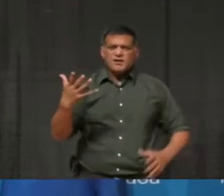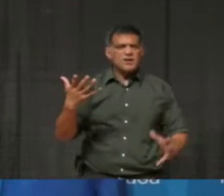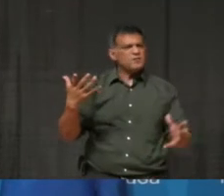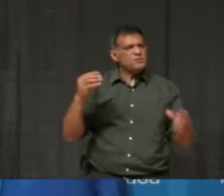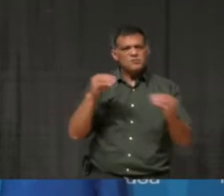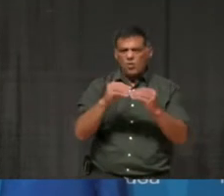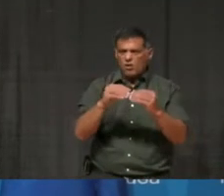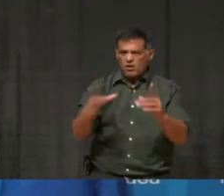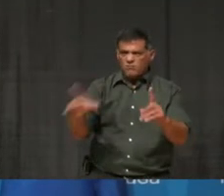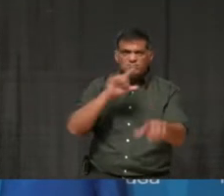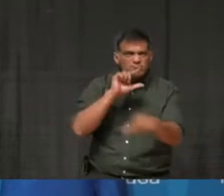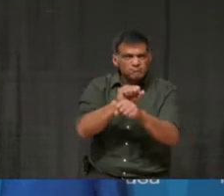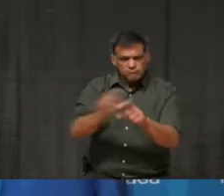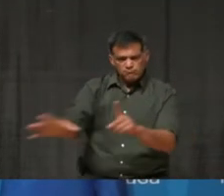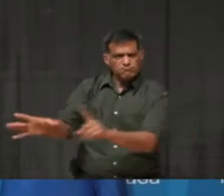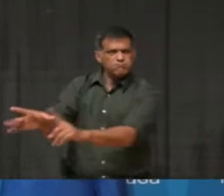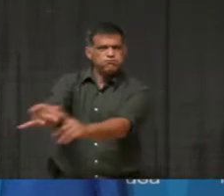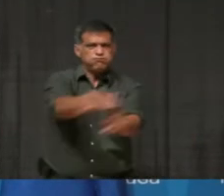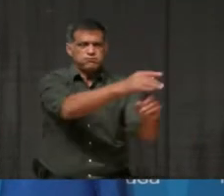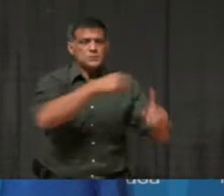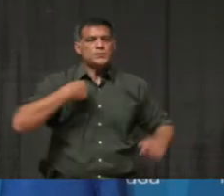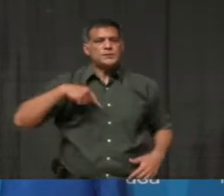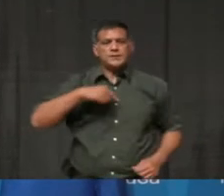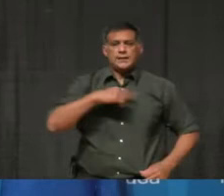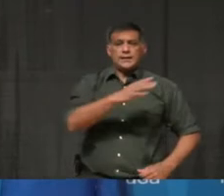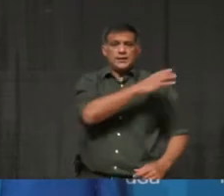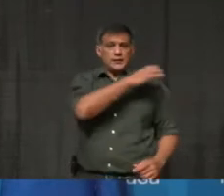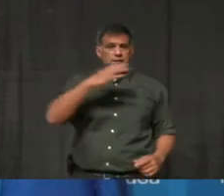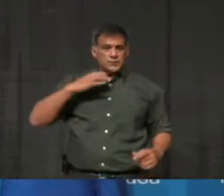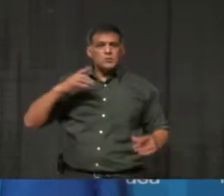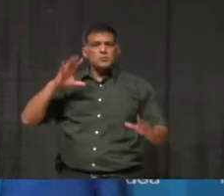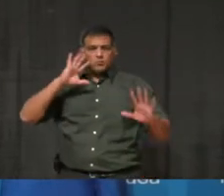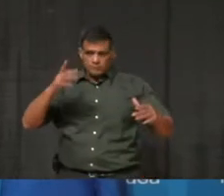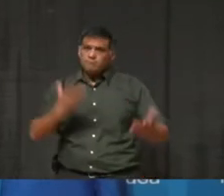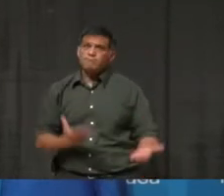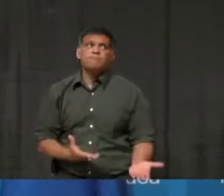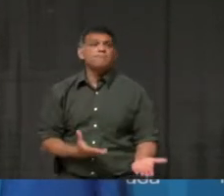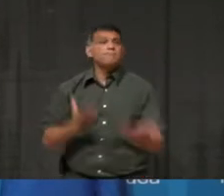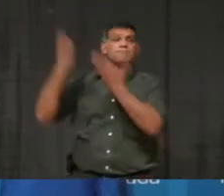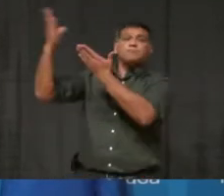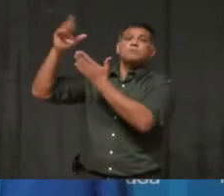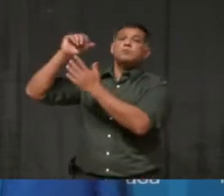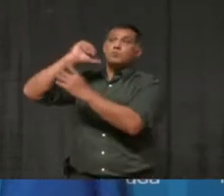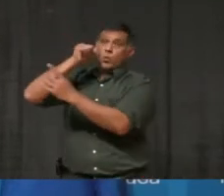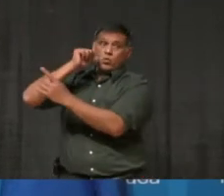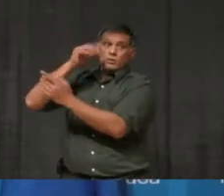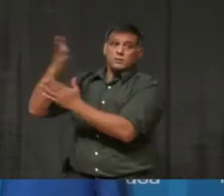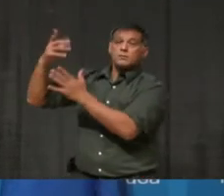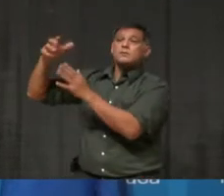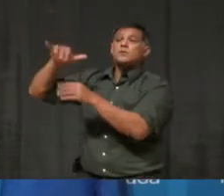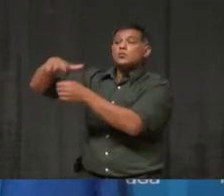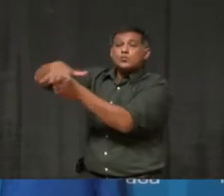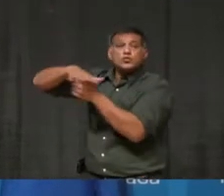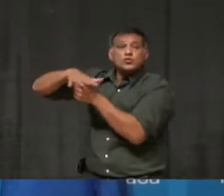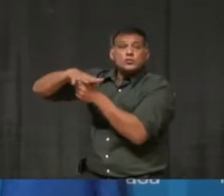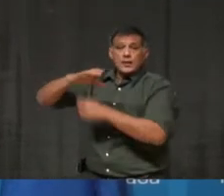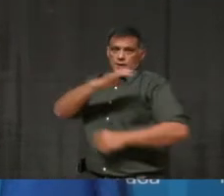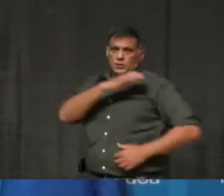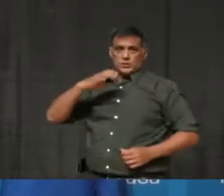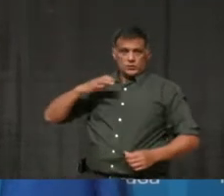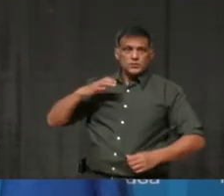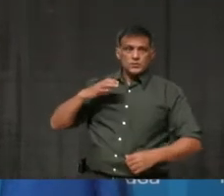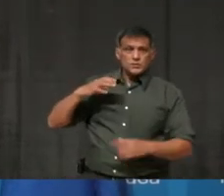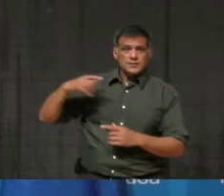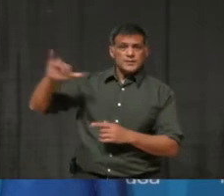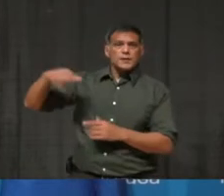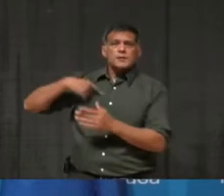and my council members will be putting a motion forward at Regional Council tomorrow that will ask our Medical Officer of Health to limit